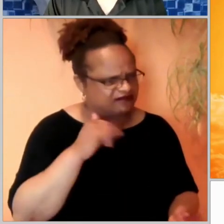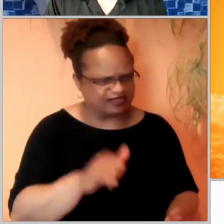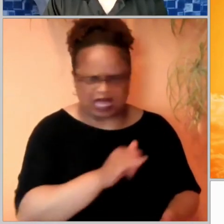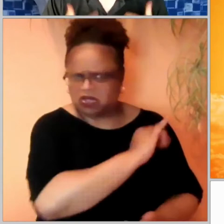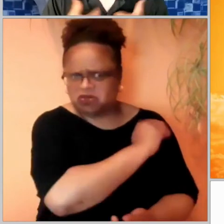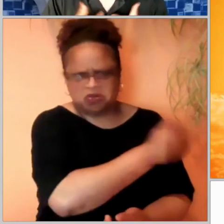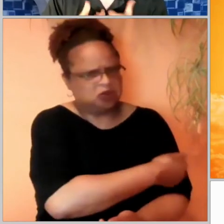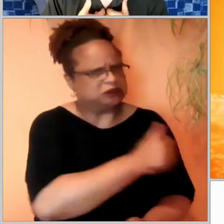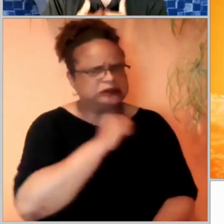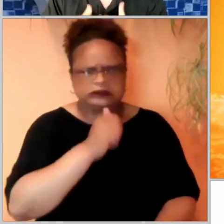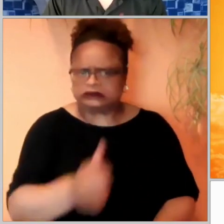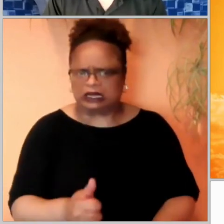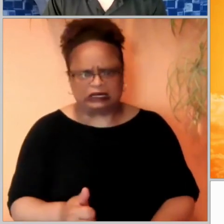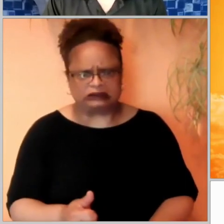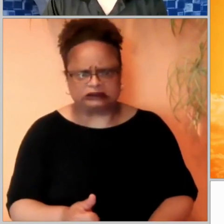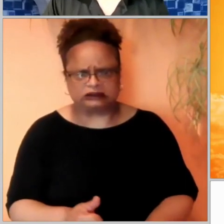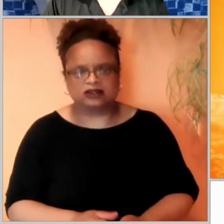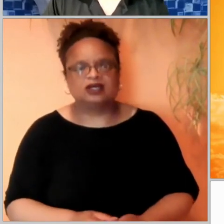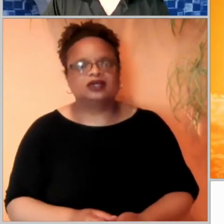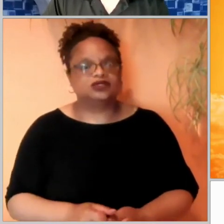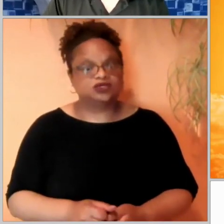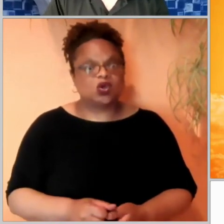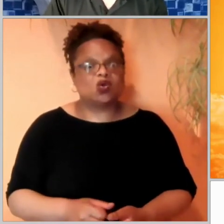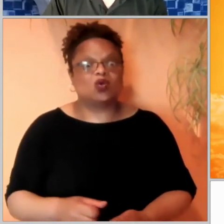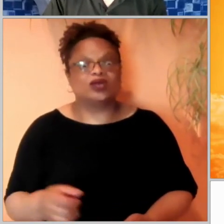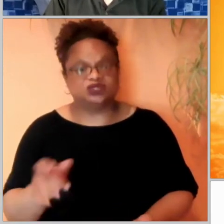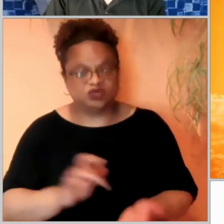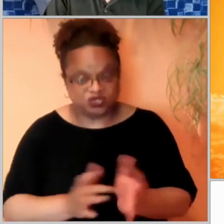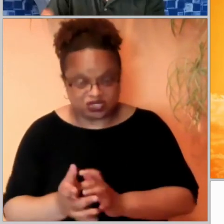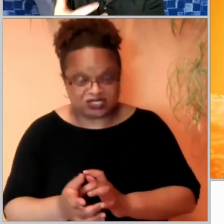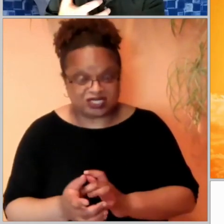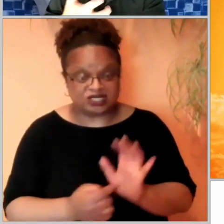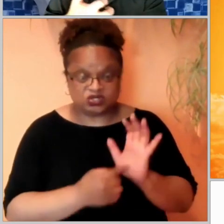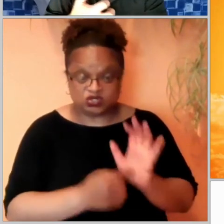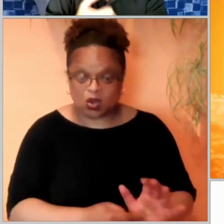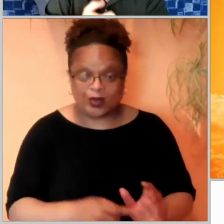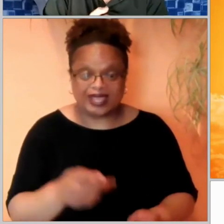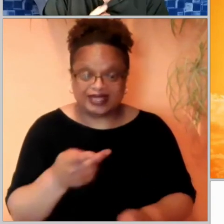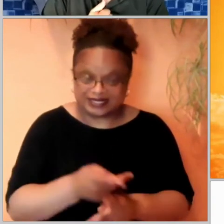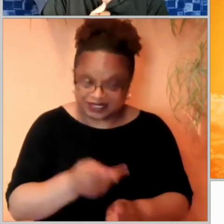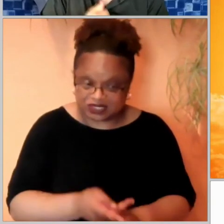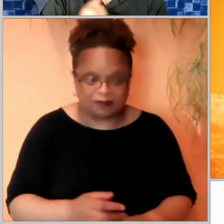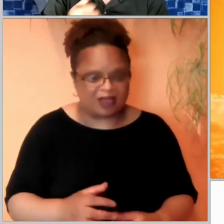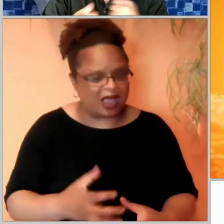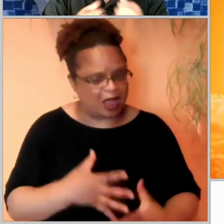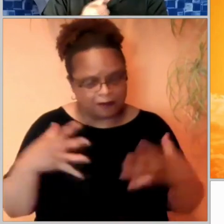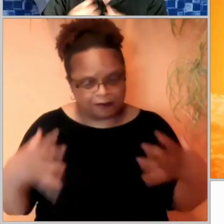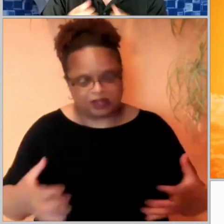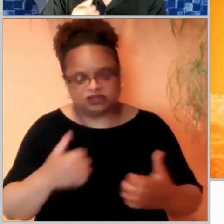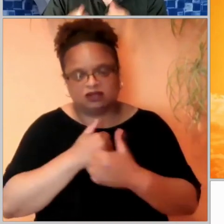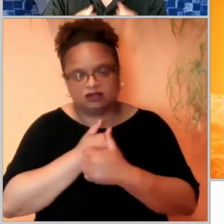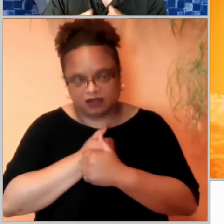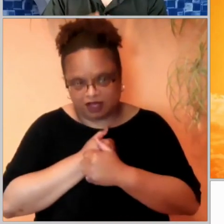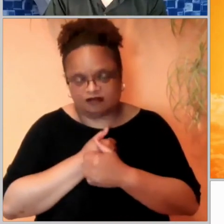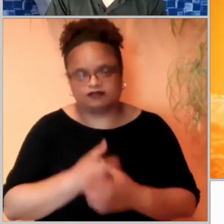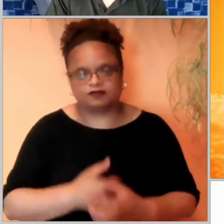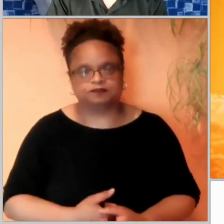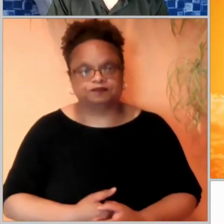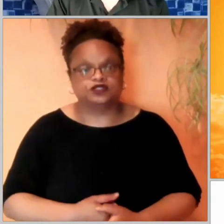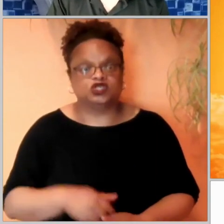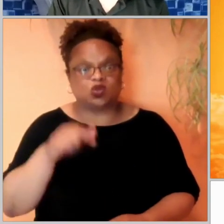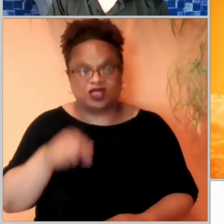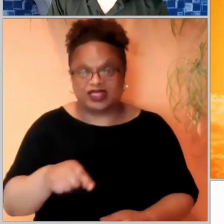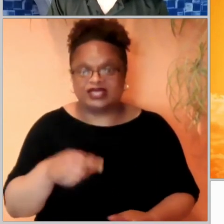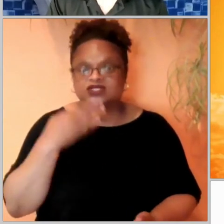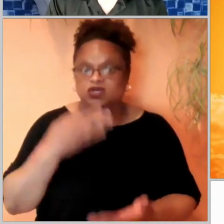to show the sheep how much they need to him, but also the authority to take back the life. So that shows that this good shepherd